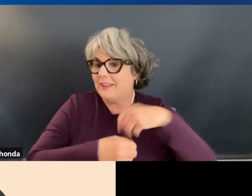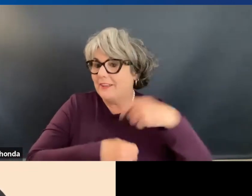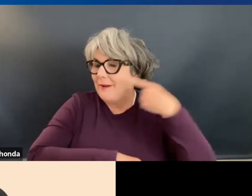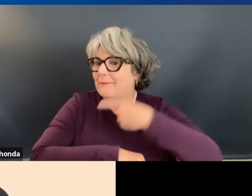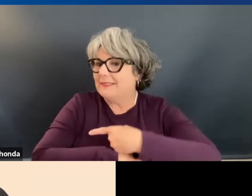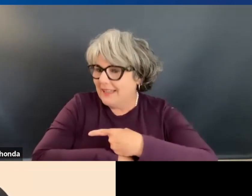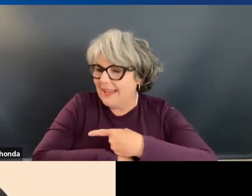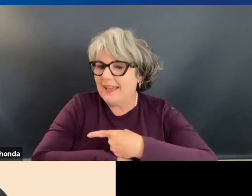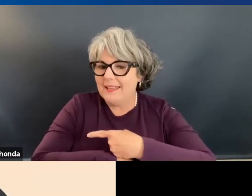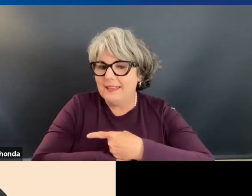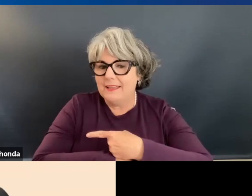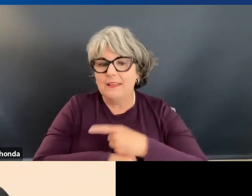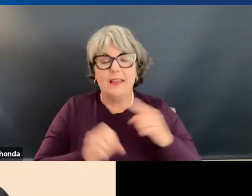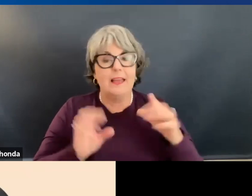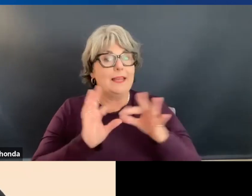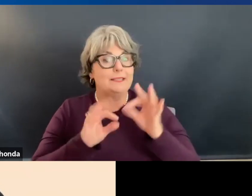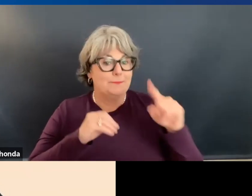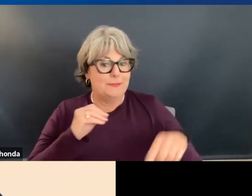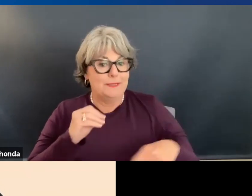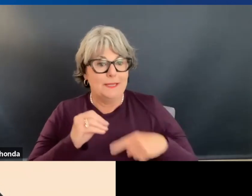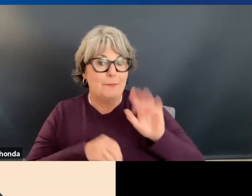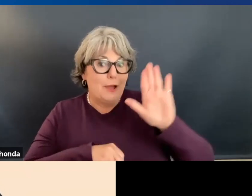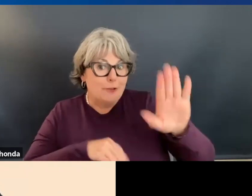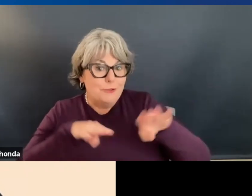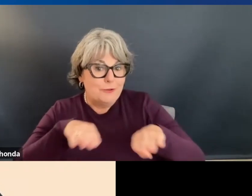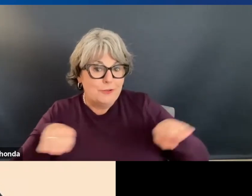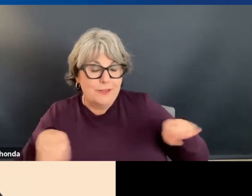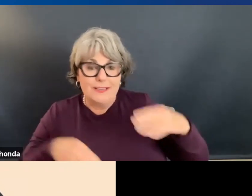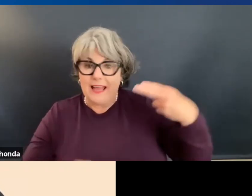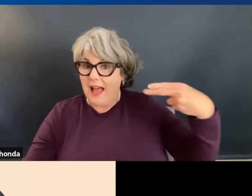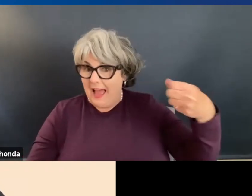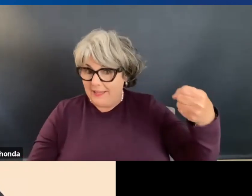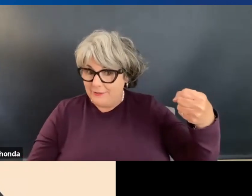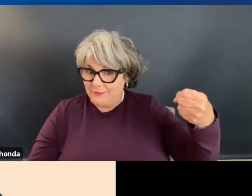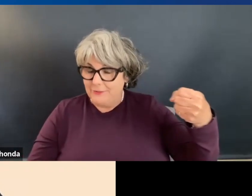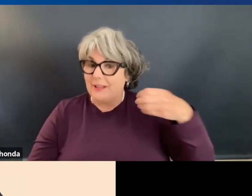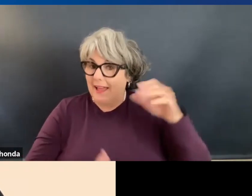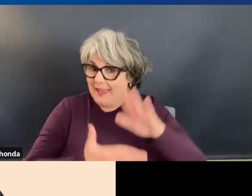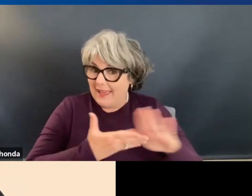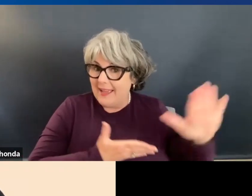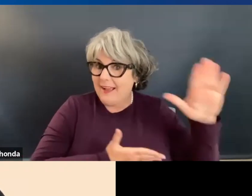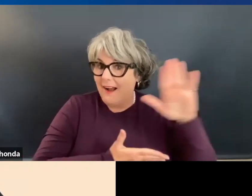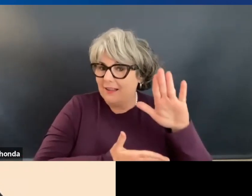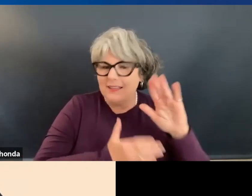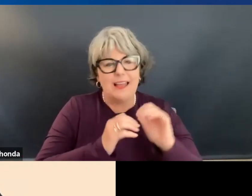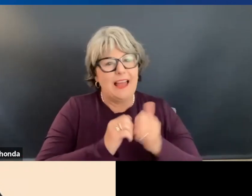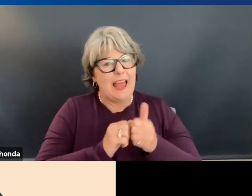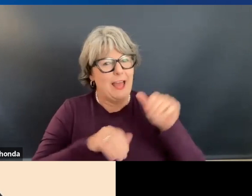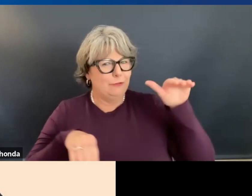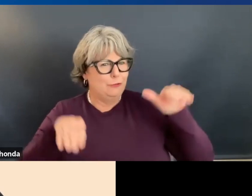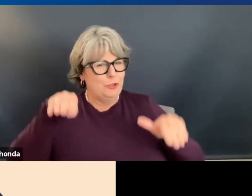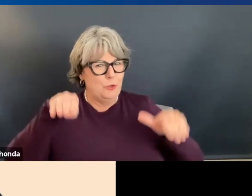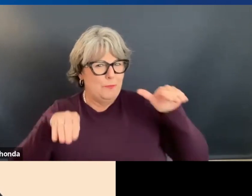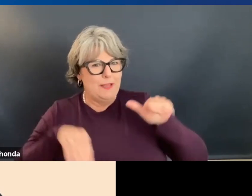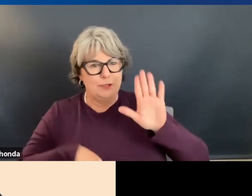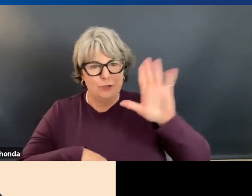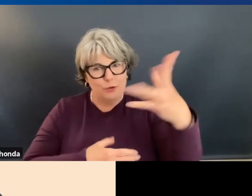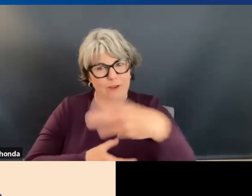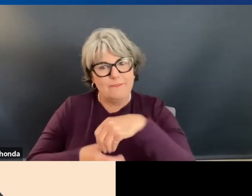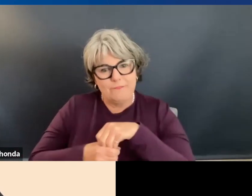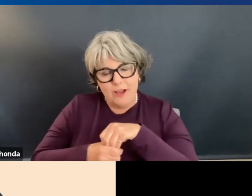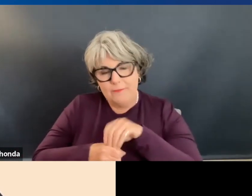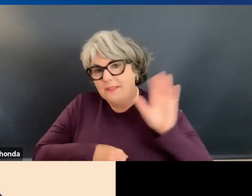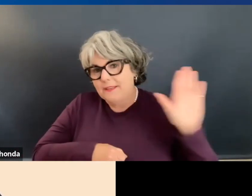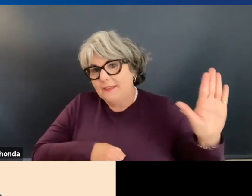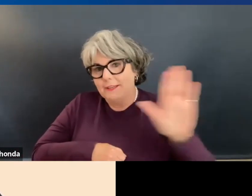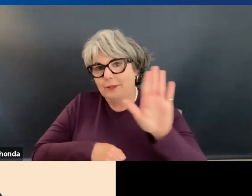Day. And speaking of, your kids are in high school and college. How do you balance your involvement in